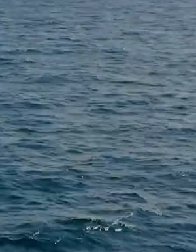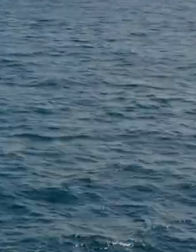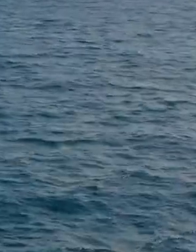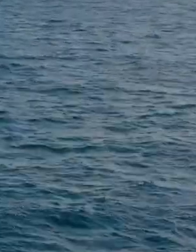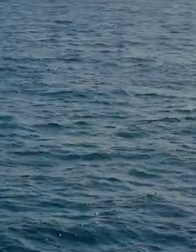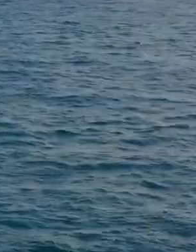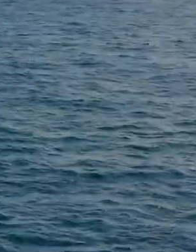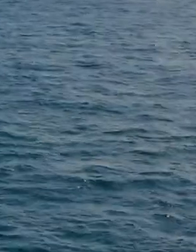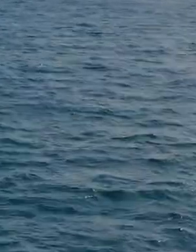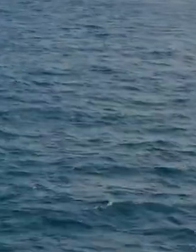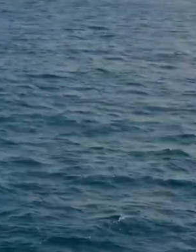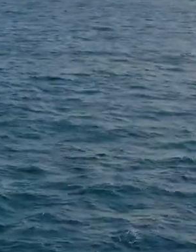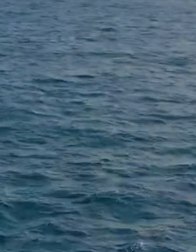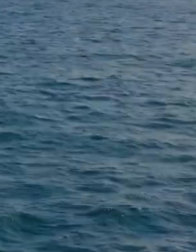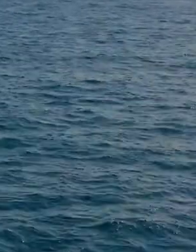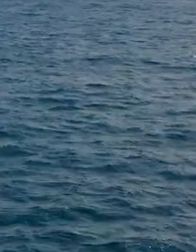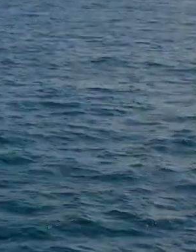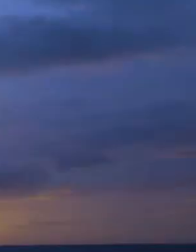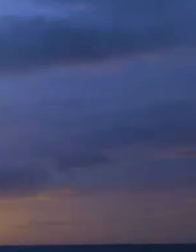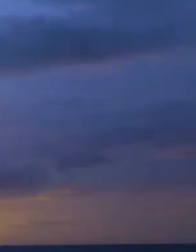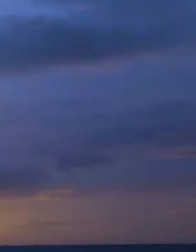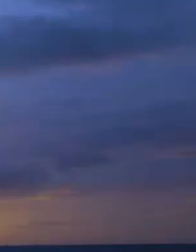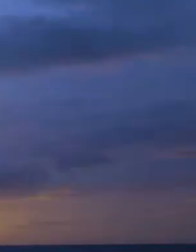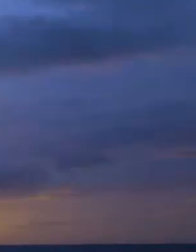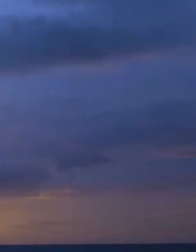take effective enforcement actions.